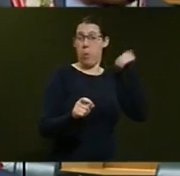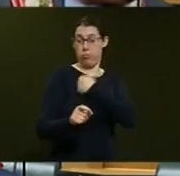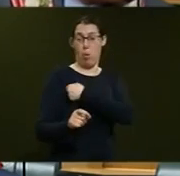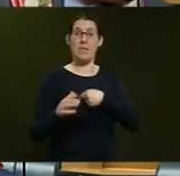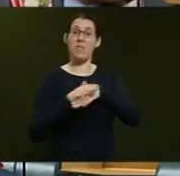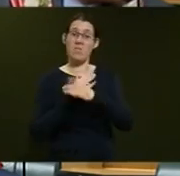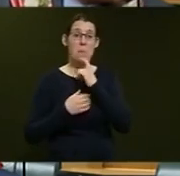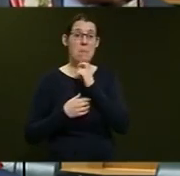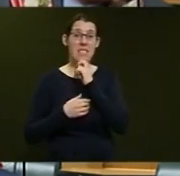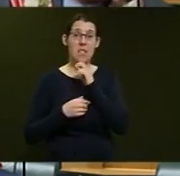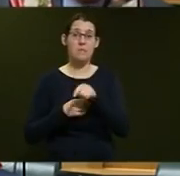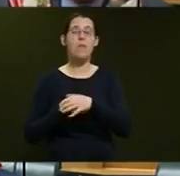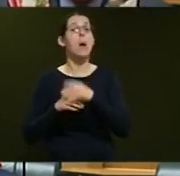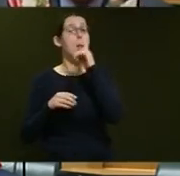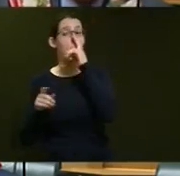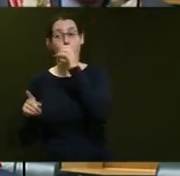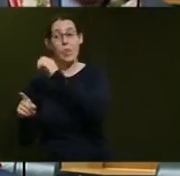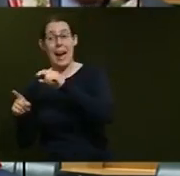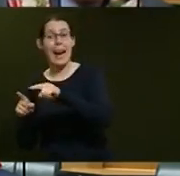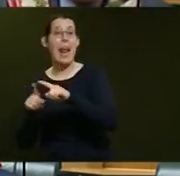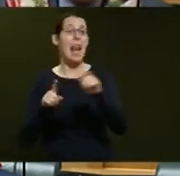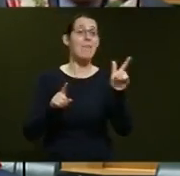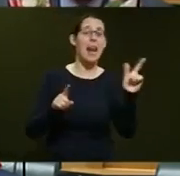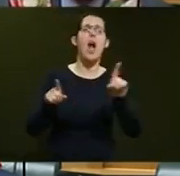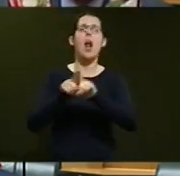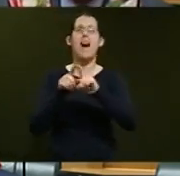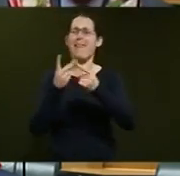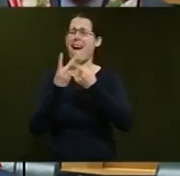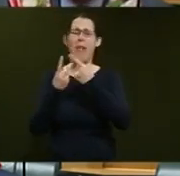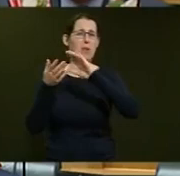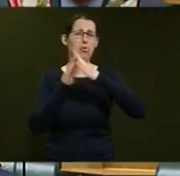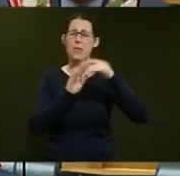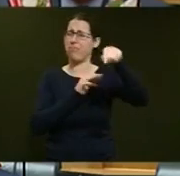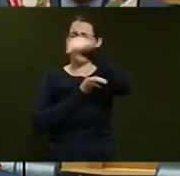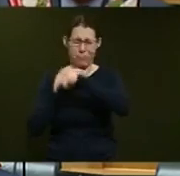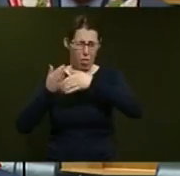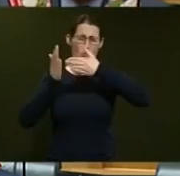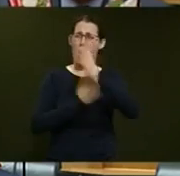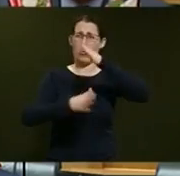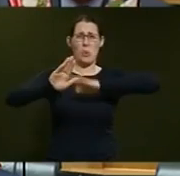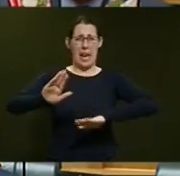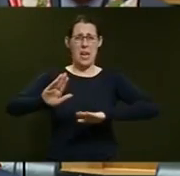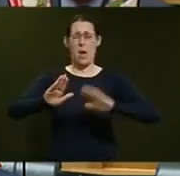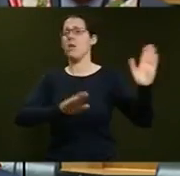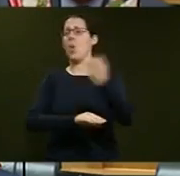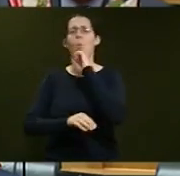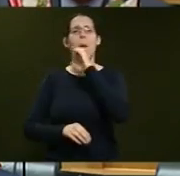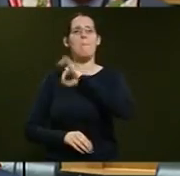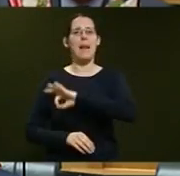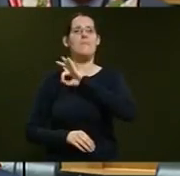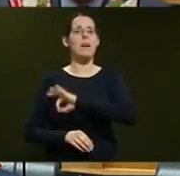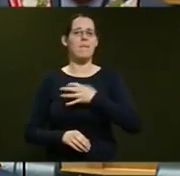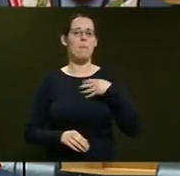Well, the people of Ōtaki and Levin, like communities all over this country, are going to benefit from a more rational and